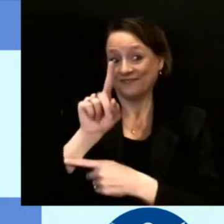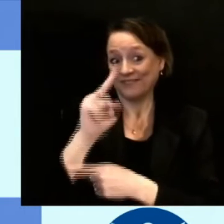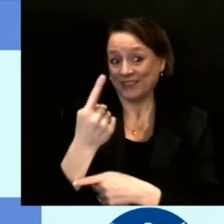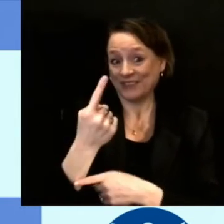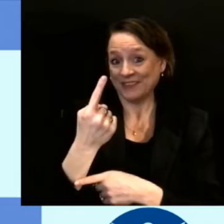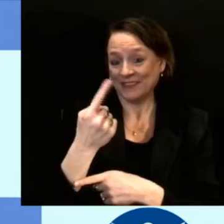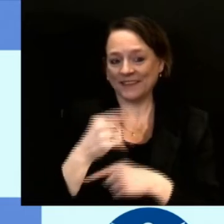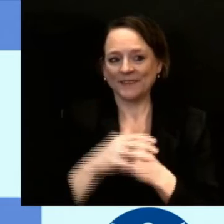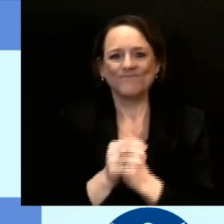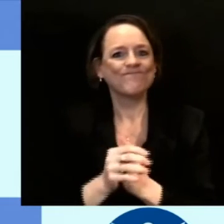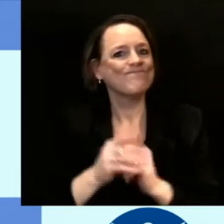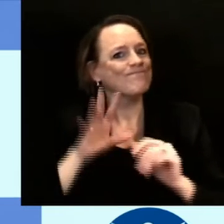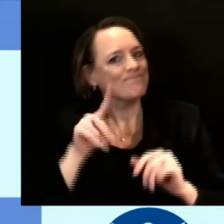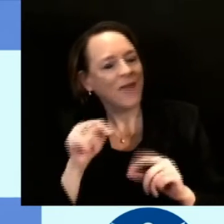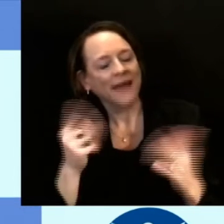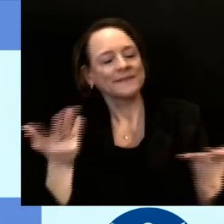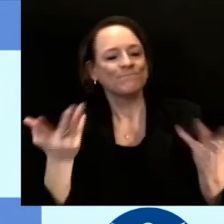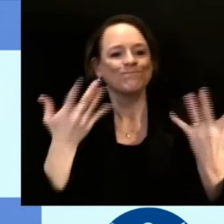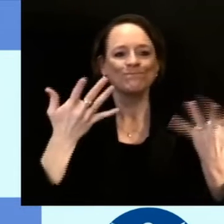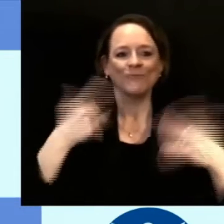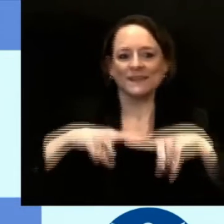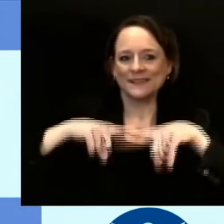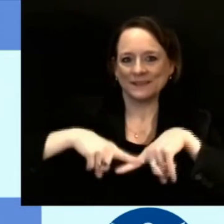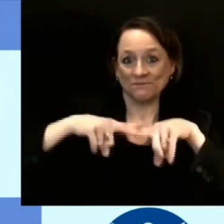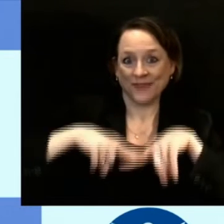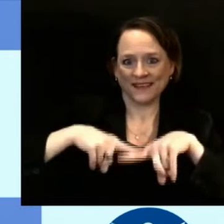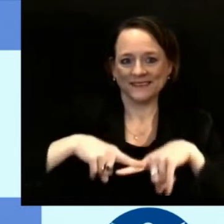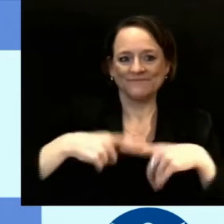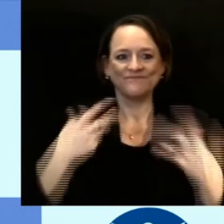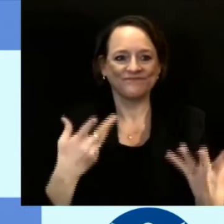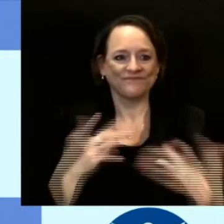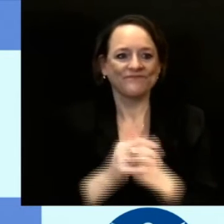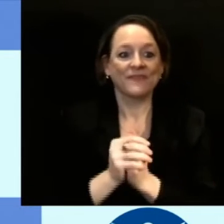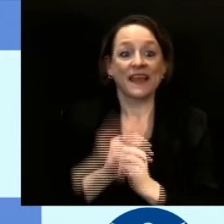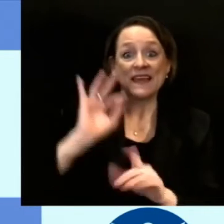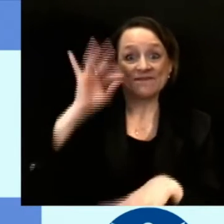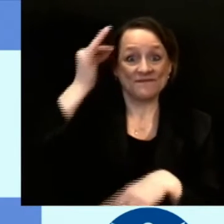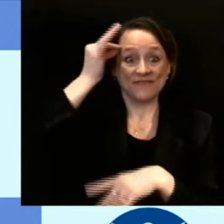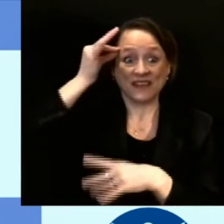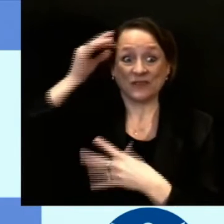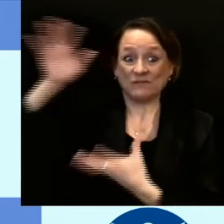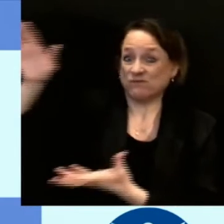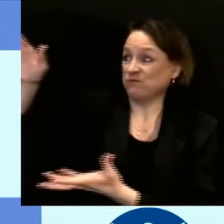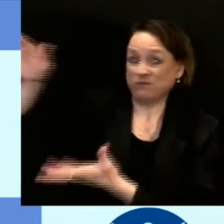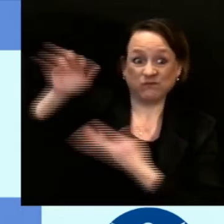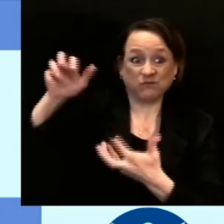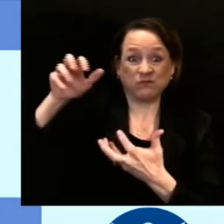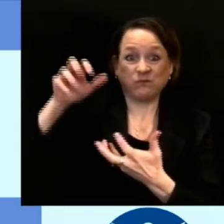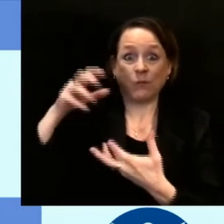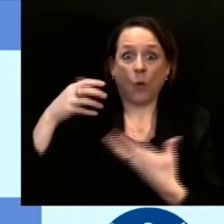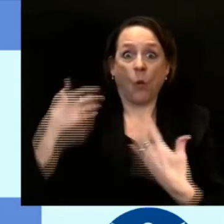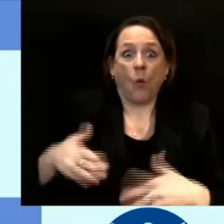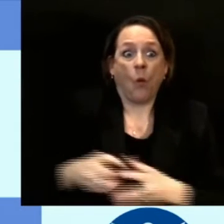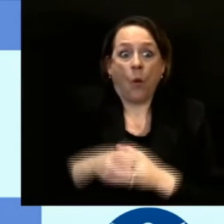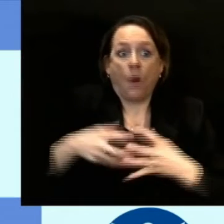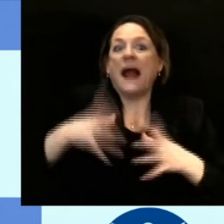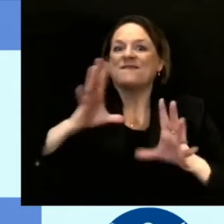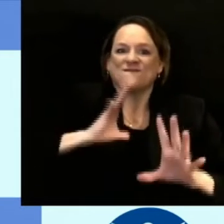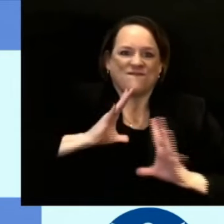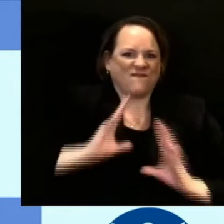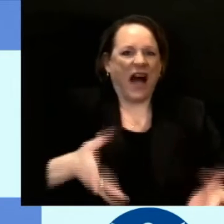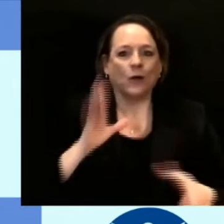increases, then we'll be able to move up that date. If it decreases, we may have to postpone it.